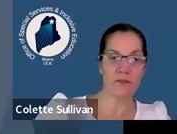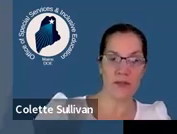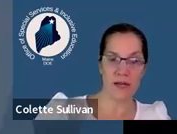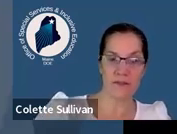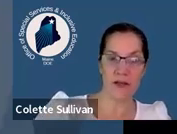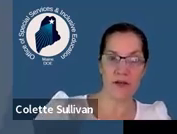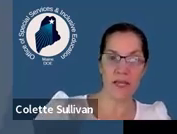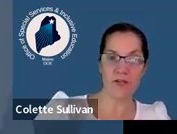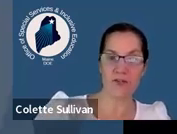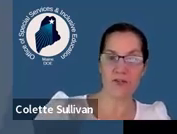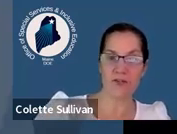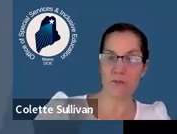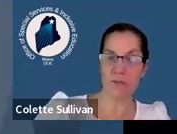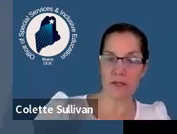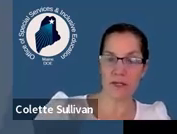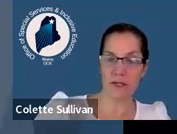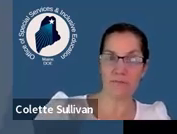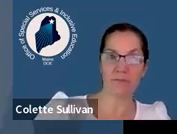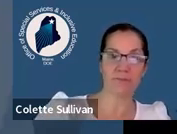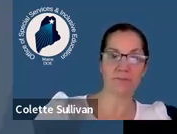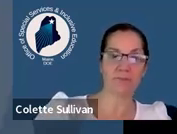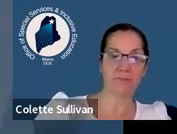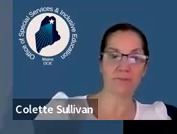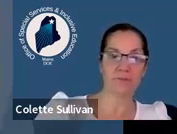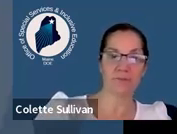the age of eligibility.